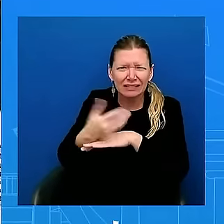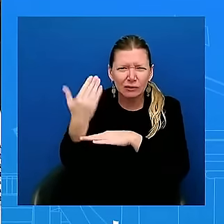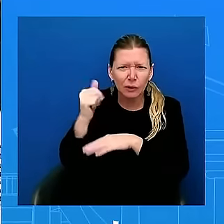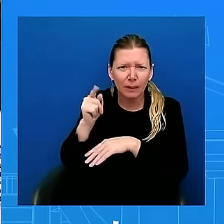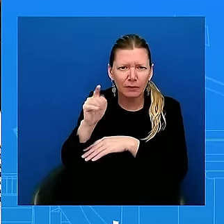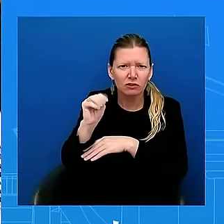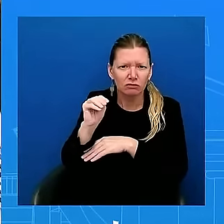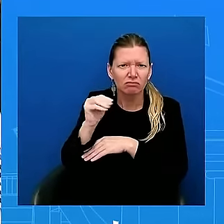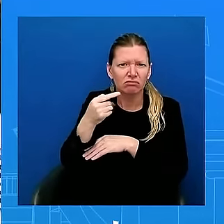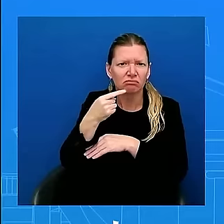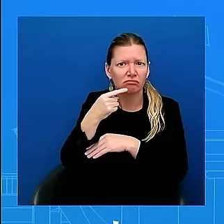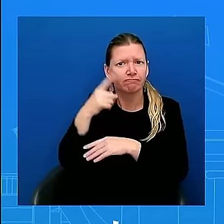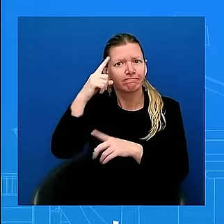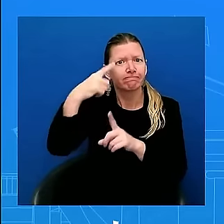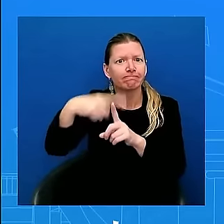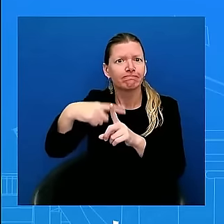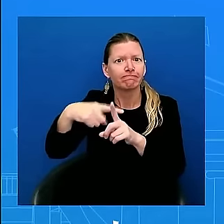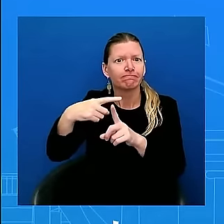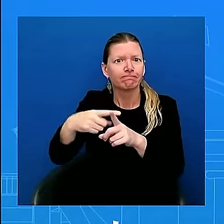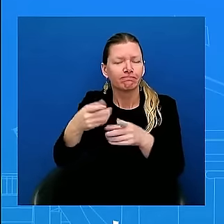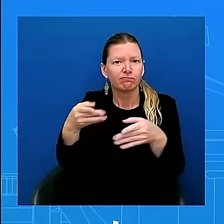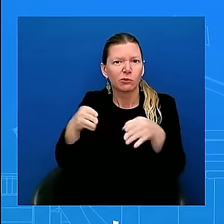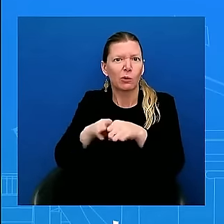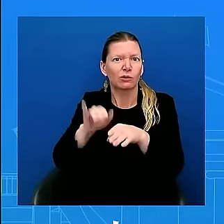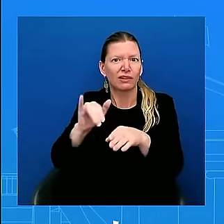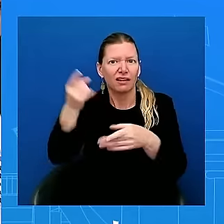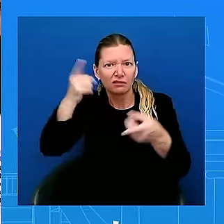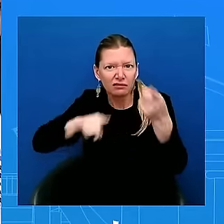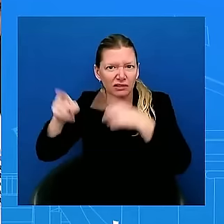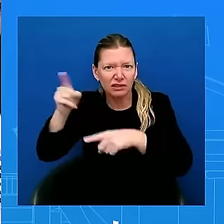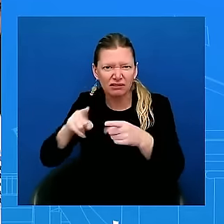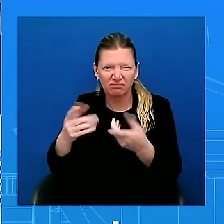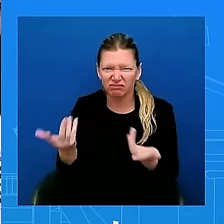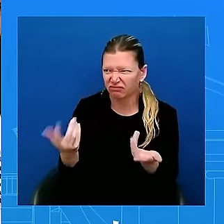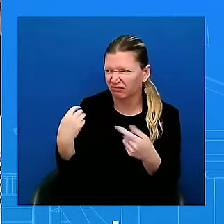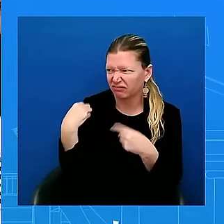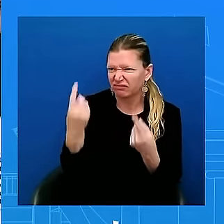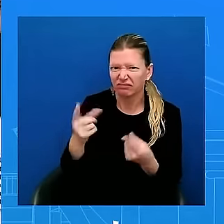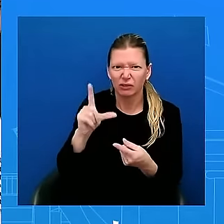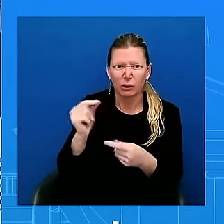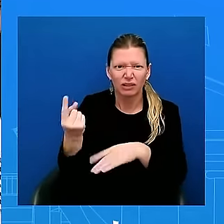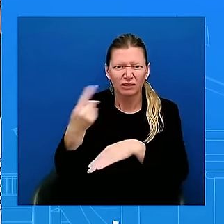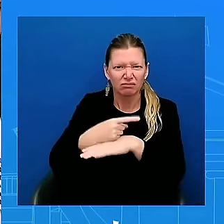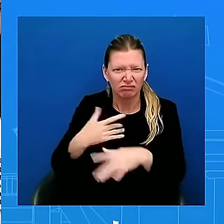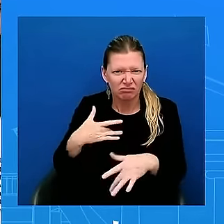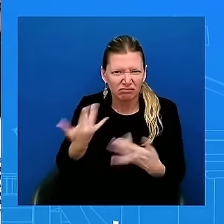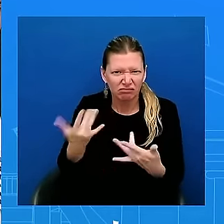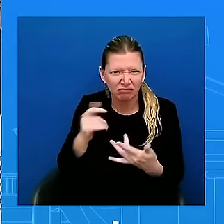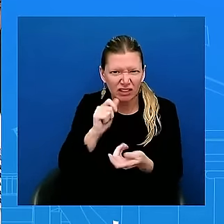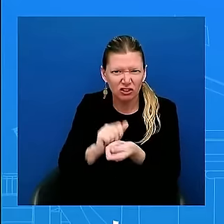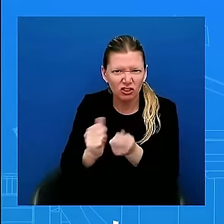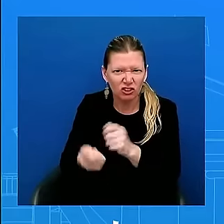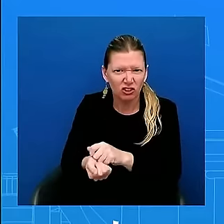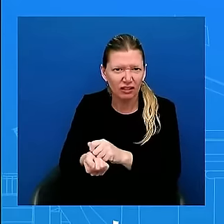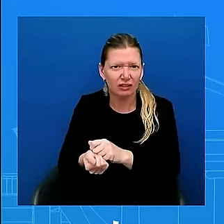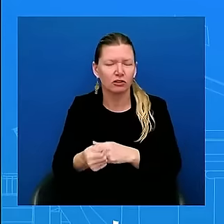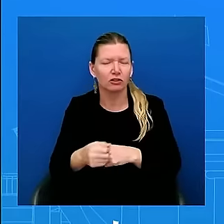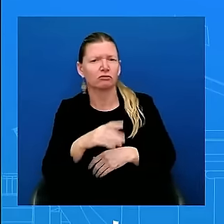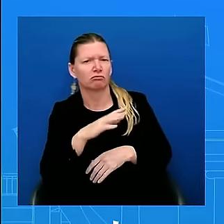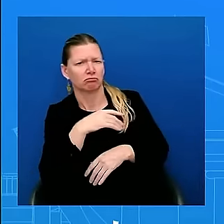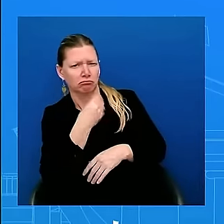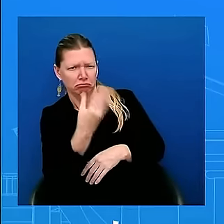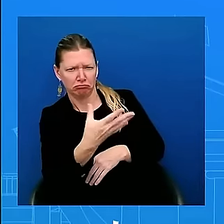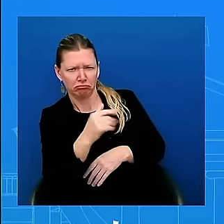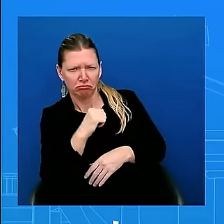that still where we are? I wouldn't say nothing's changed. What are the remaining gaps? What are the sticking points? I'm not going to negotiate in public.